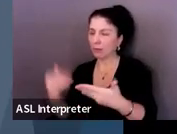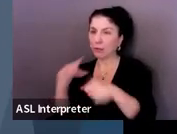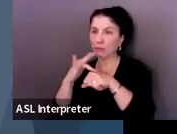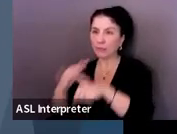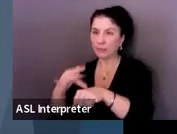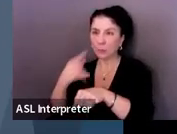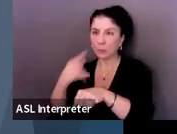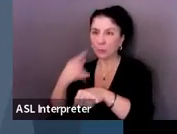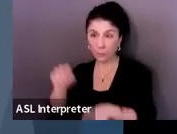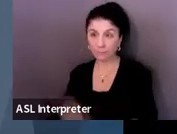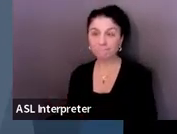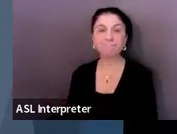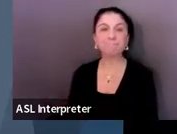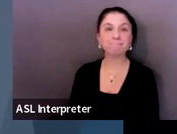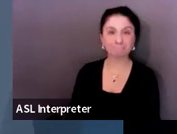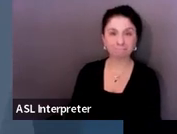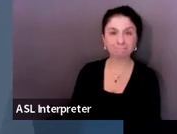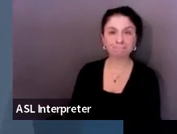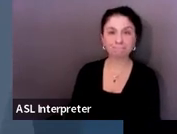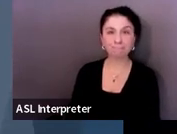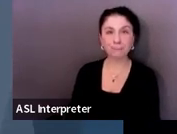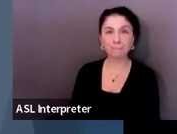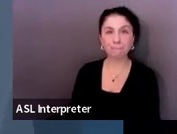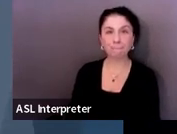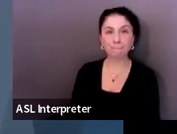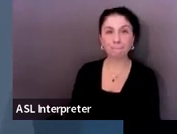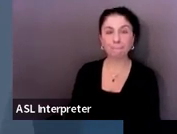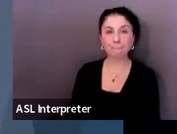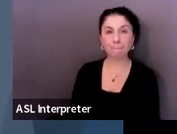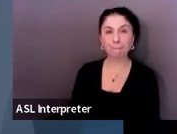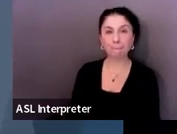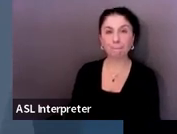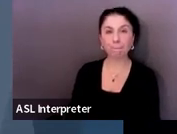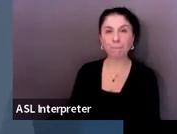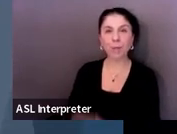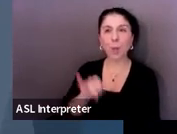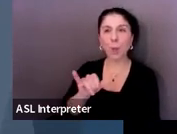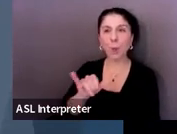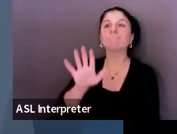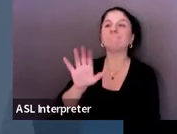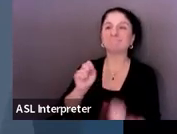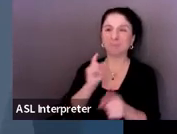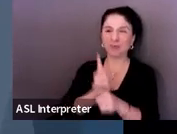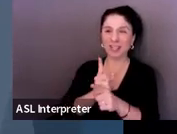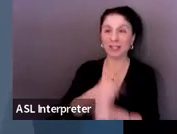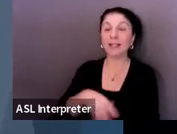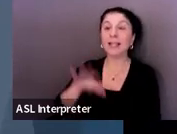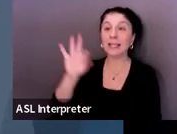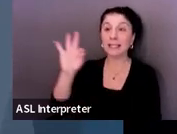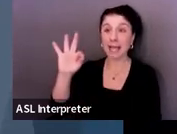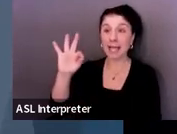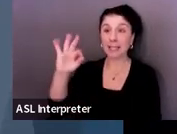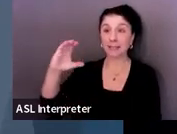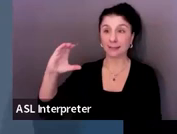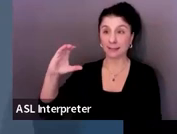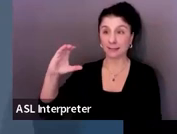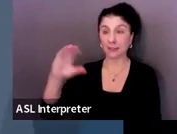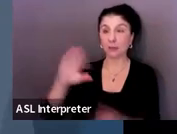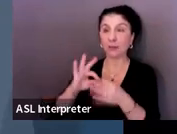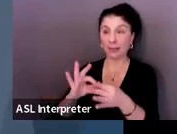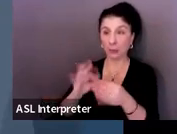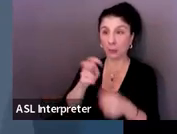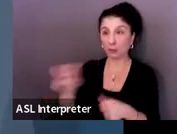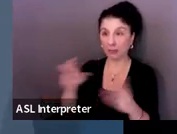Okay. And then this is, oh, this is about Section 9C of that transition plan,